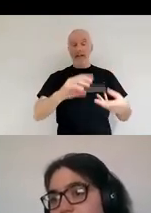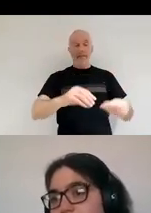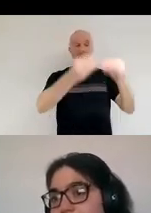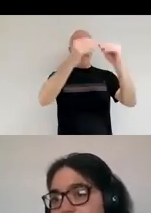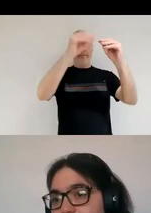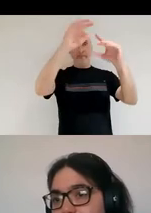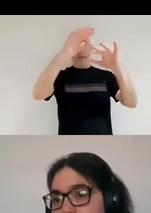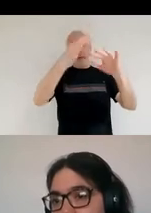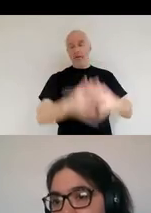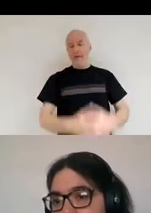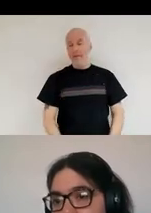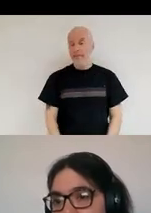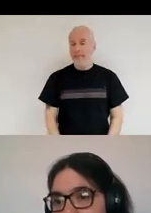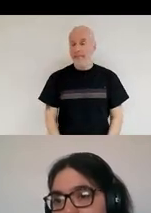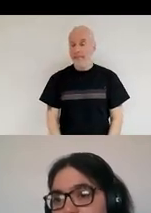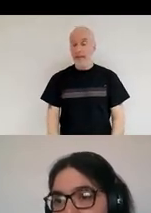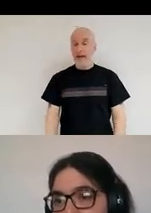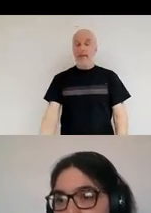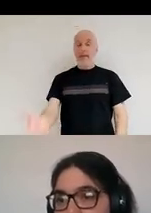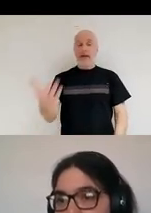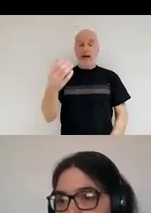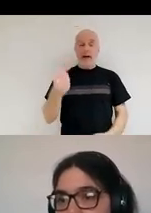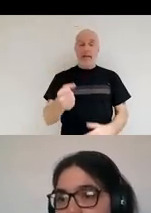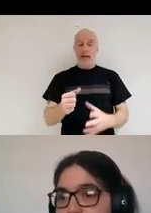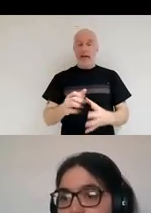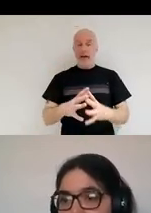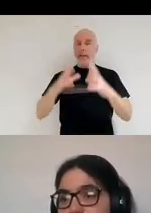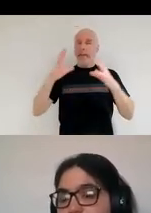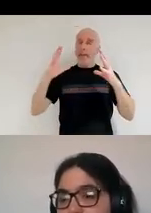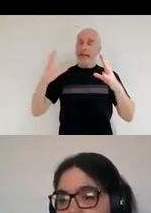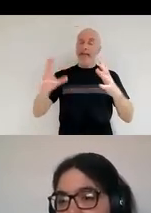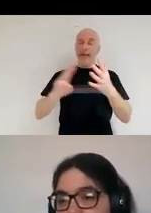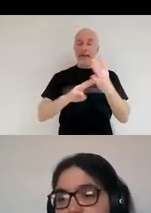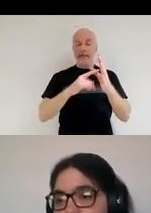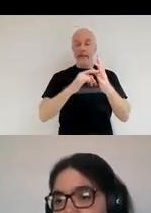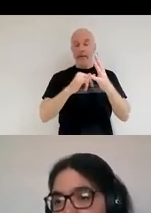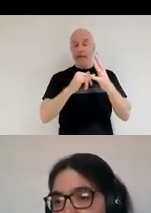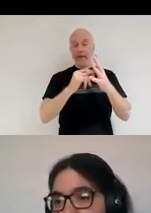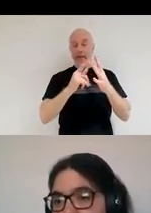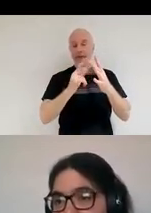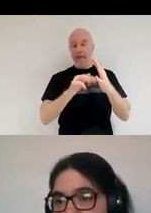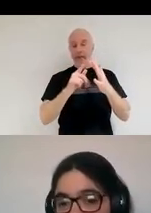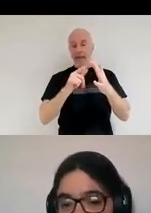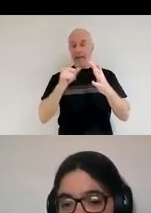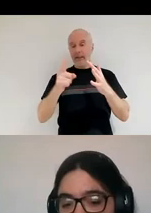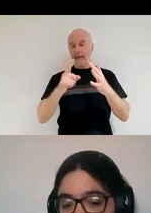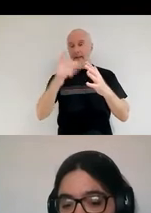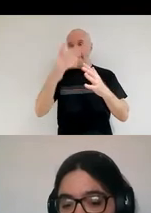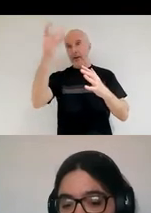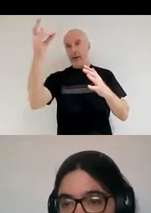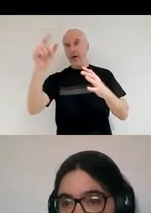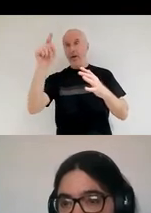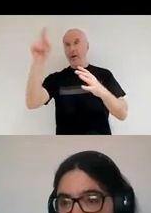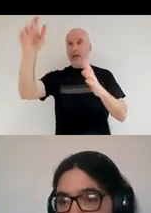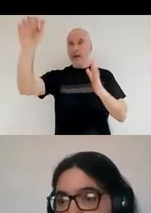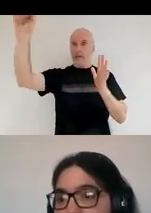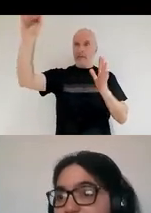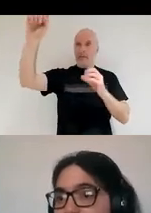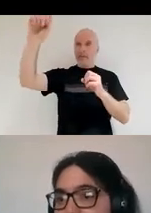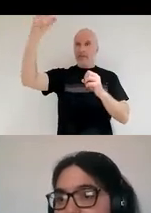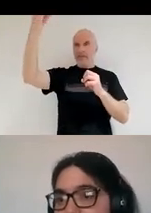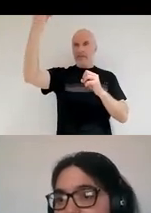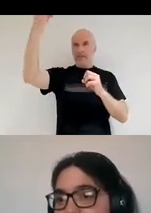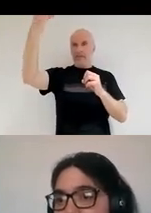if you have a very massive star that is emitting lots and lots of ultraviolet radiation, then the